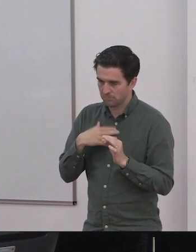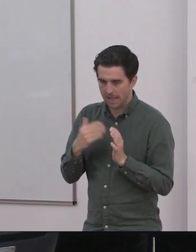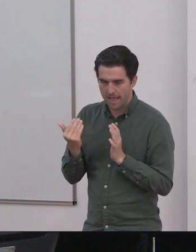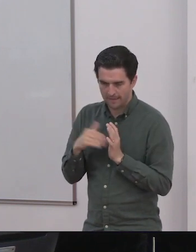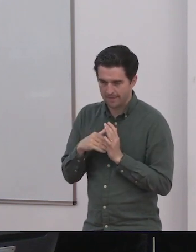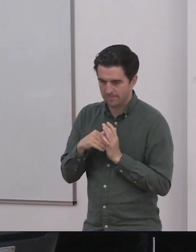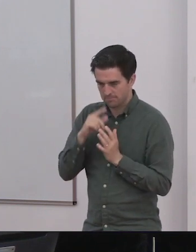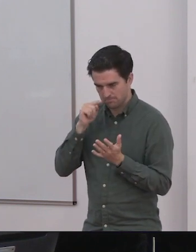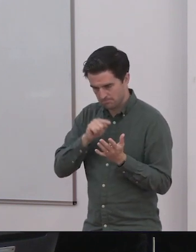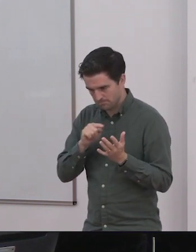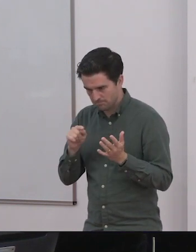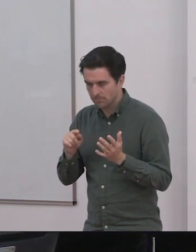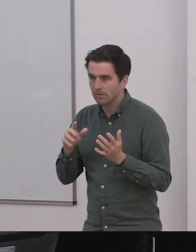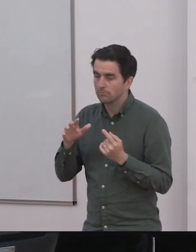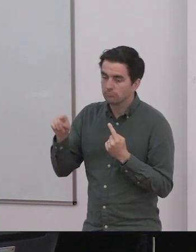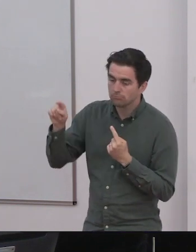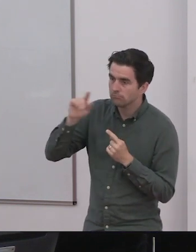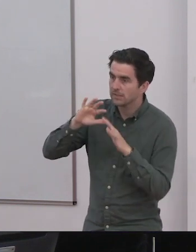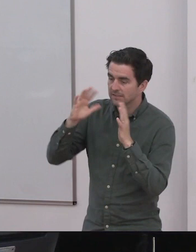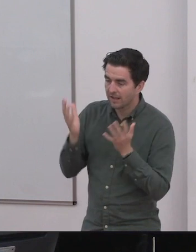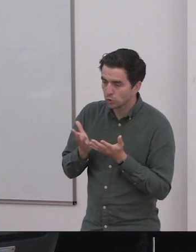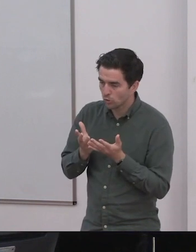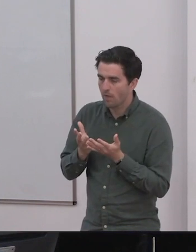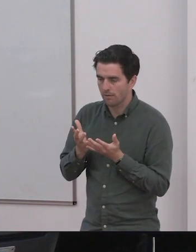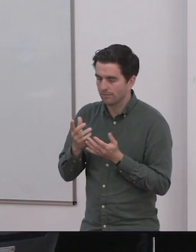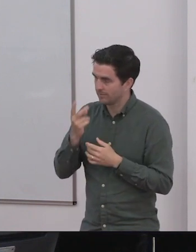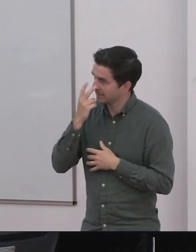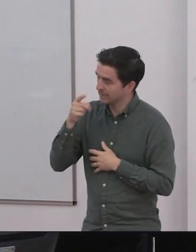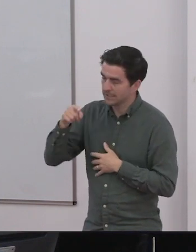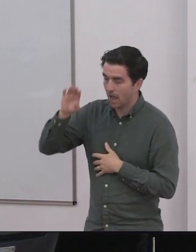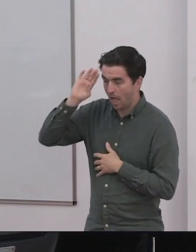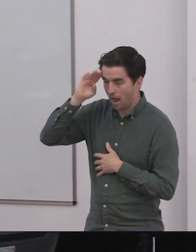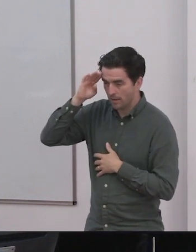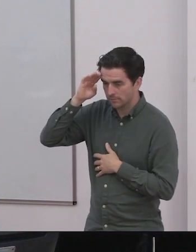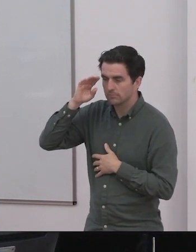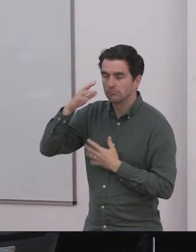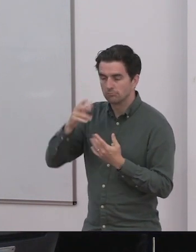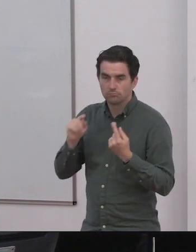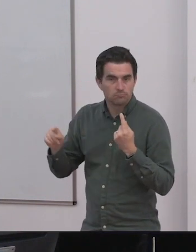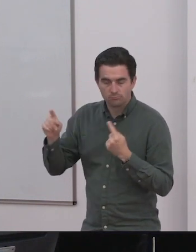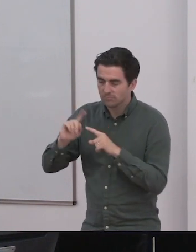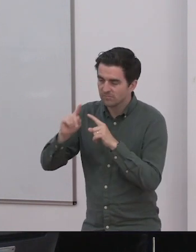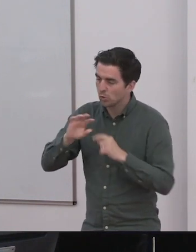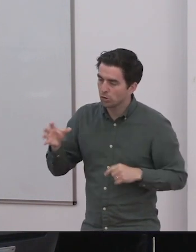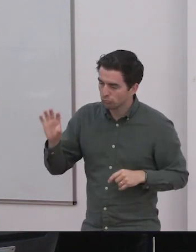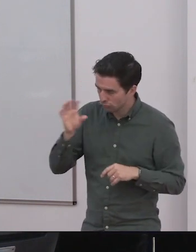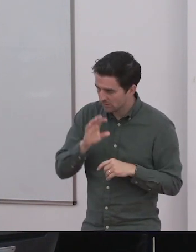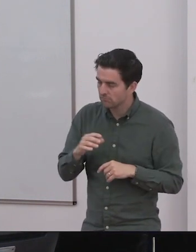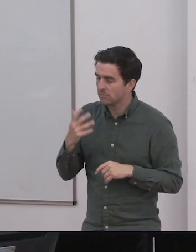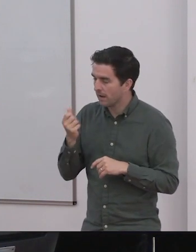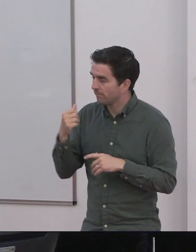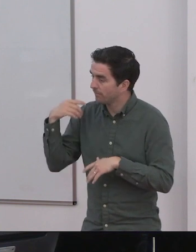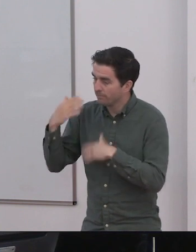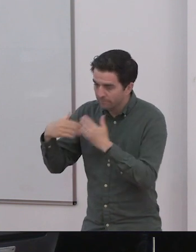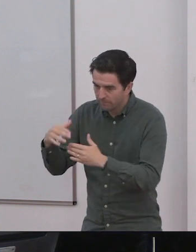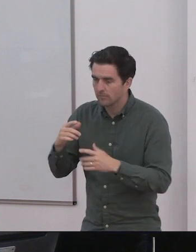progress, but not wholesale change. I think that's even those three areas that you finished on teacher training, the school architecture